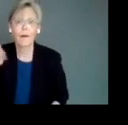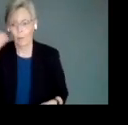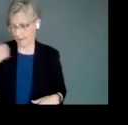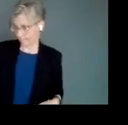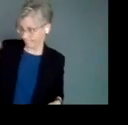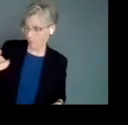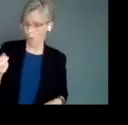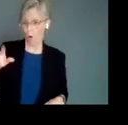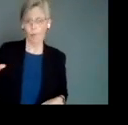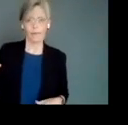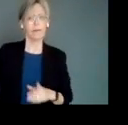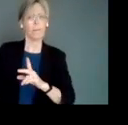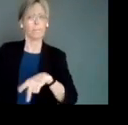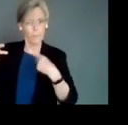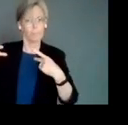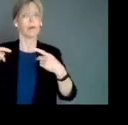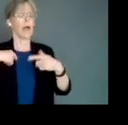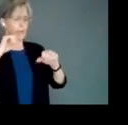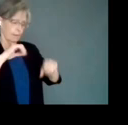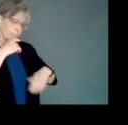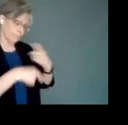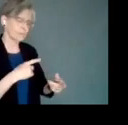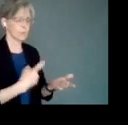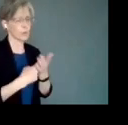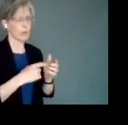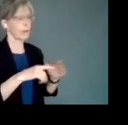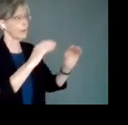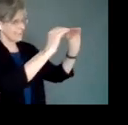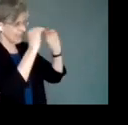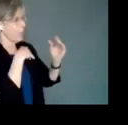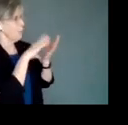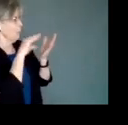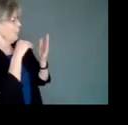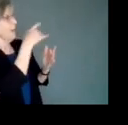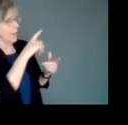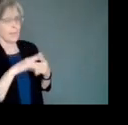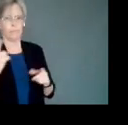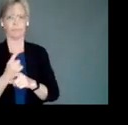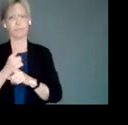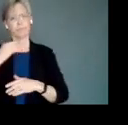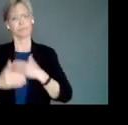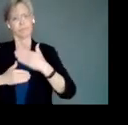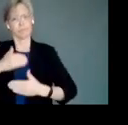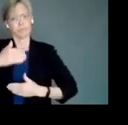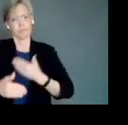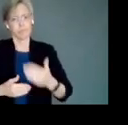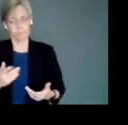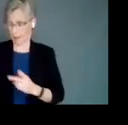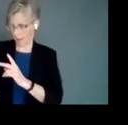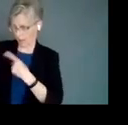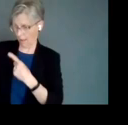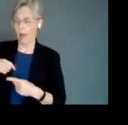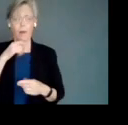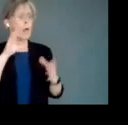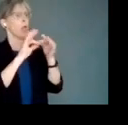is, this is giving me permission to talk about the teachings I've received. So it's part of the protocol of getting informed consent and making sure that I'm not